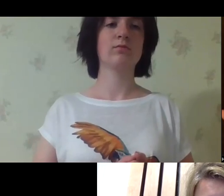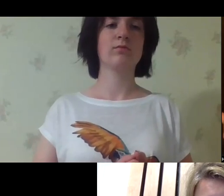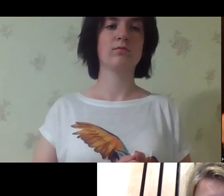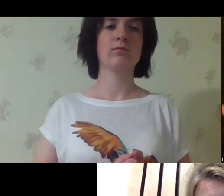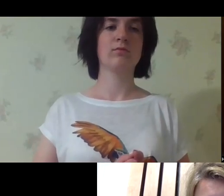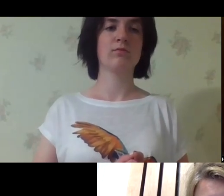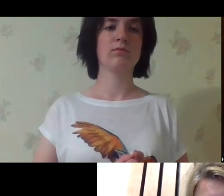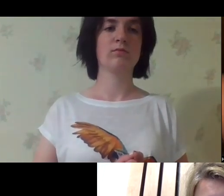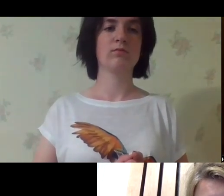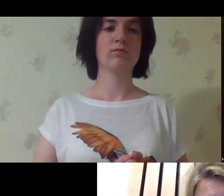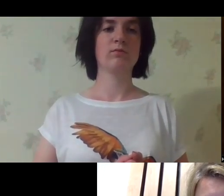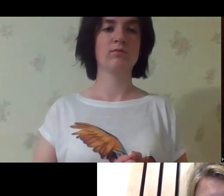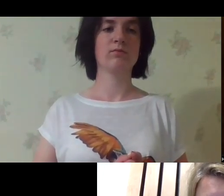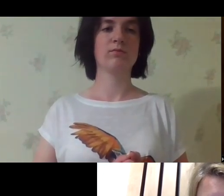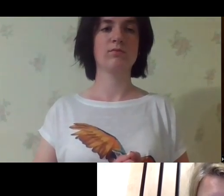well.